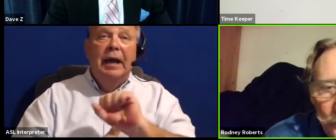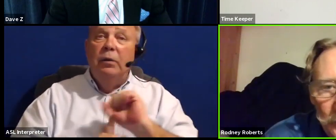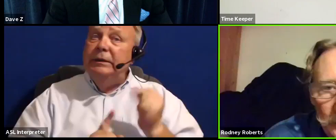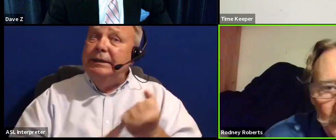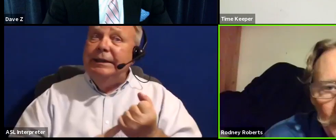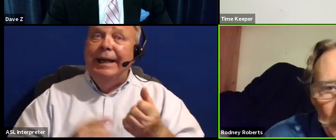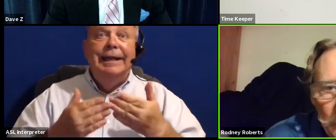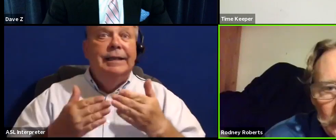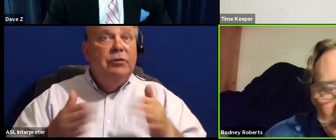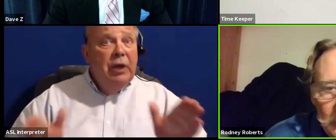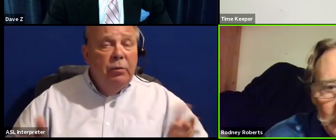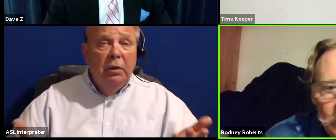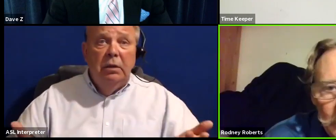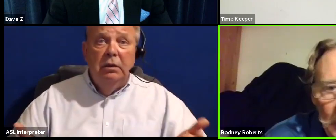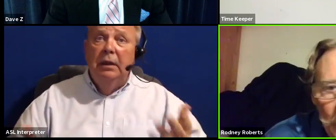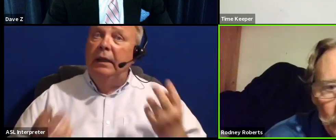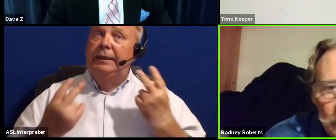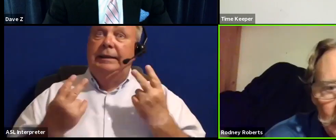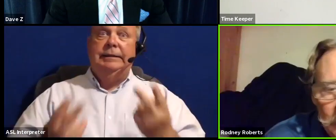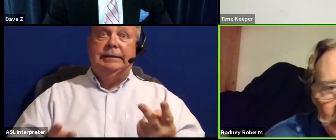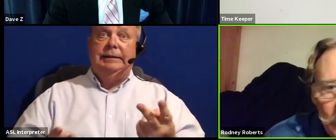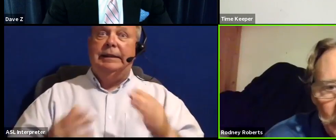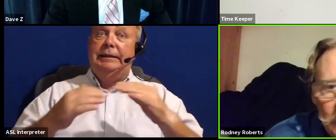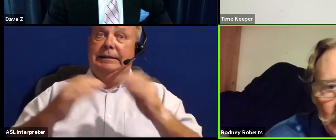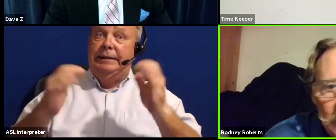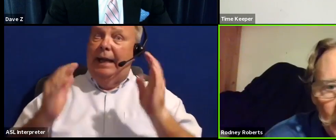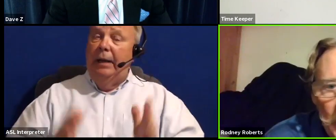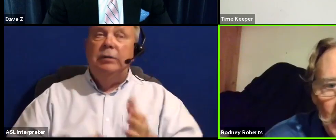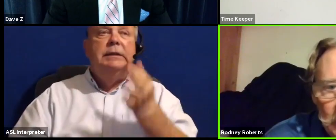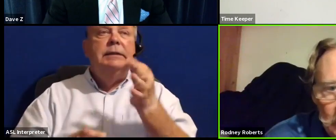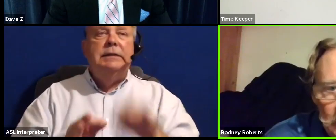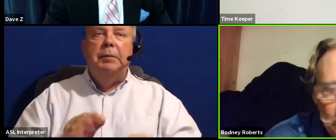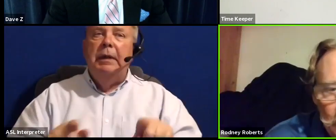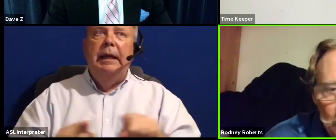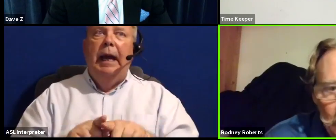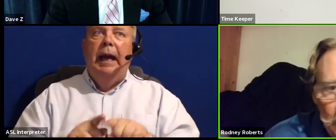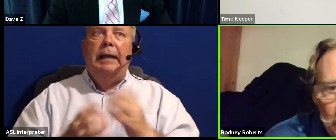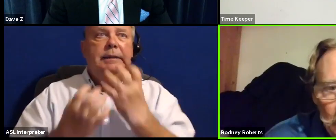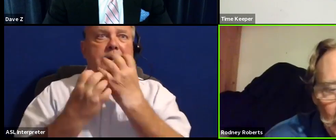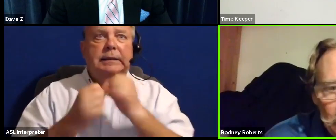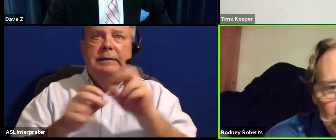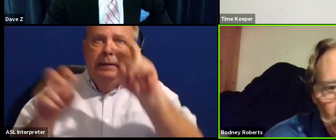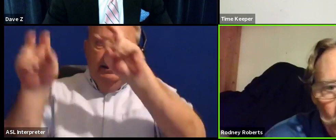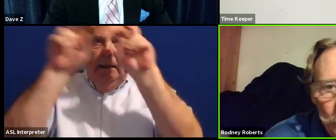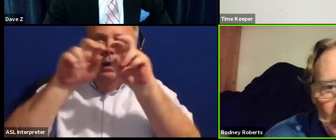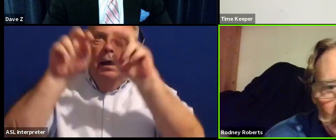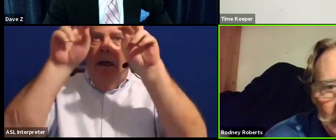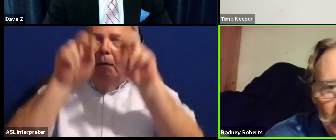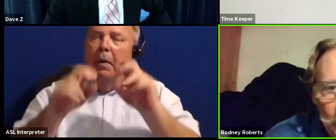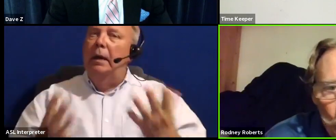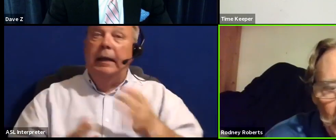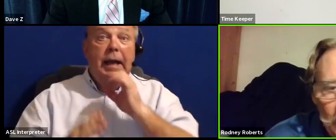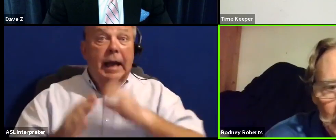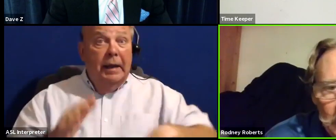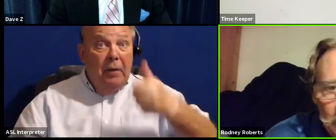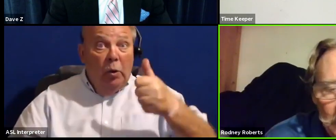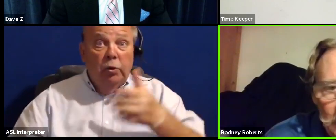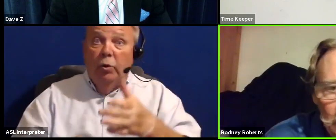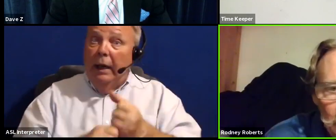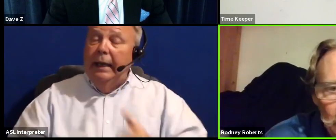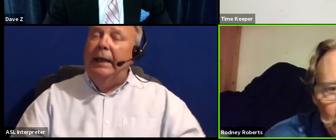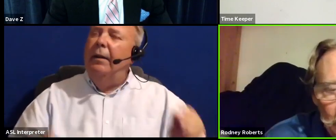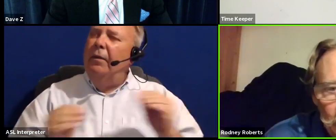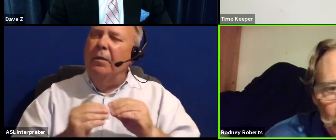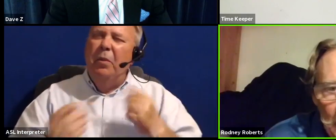general sees housing simply as a commodity. And as the older I get, the more I think